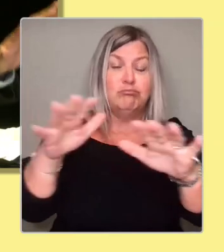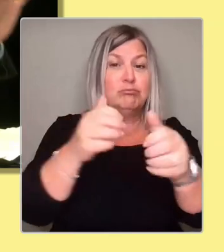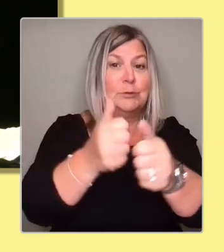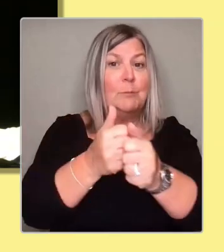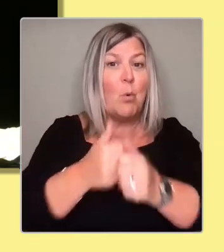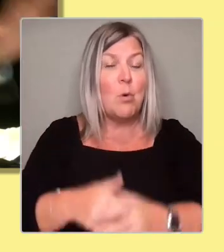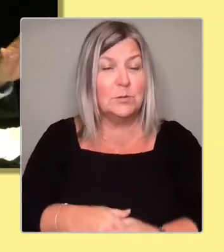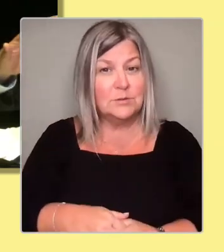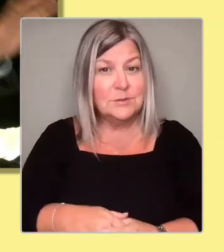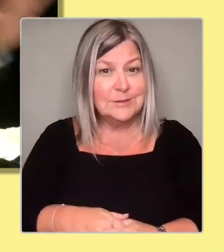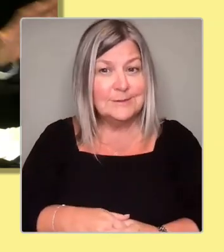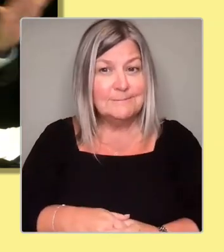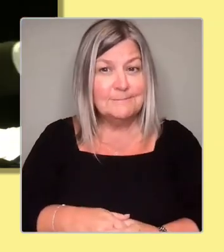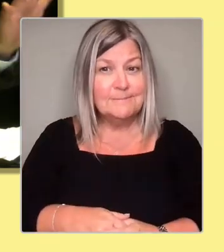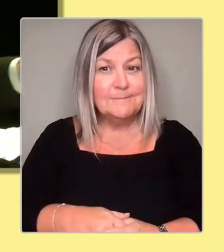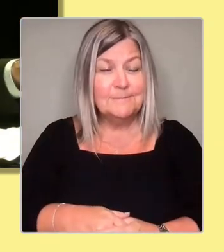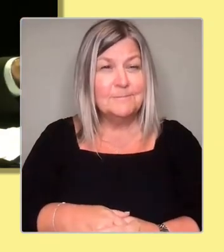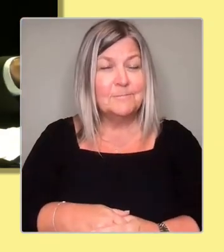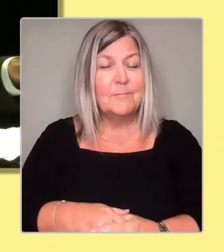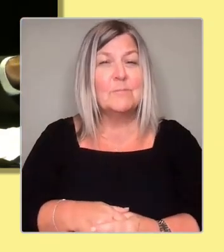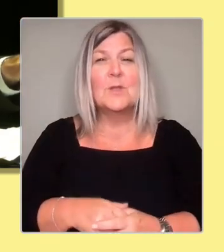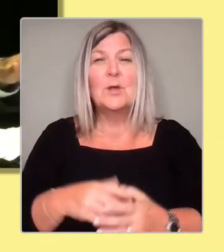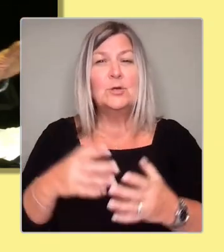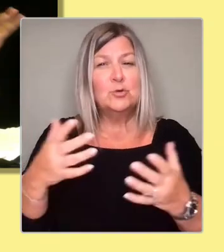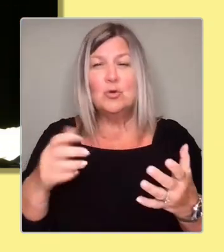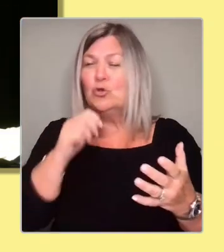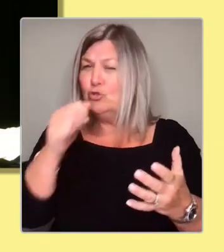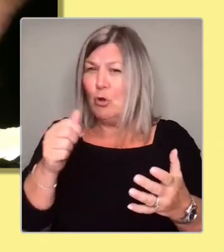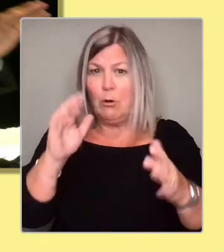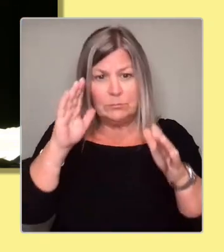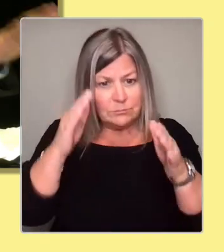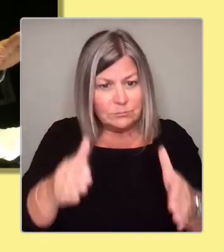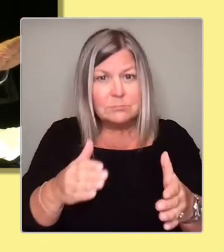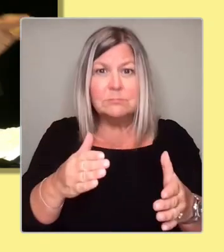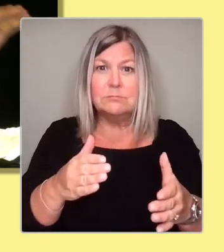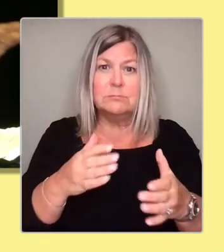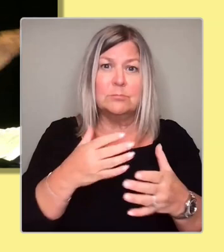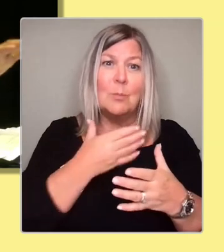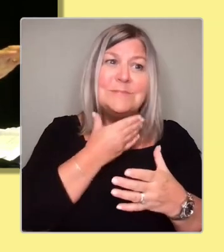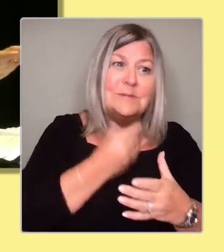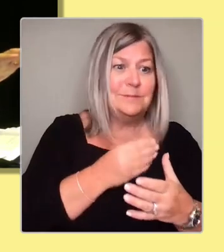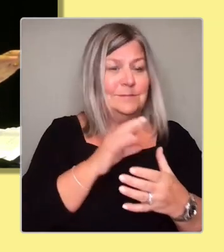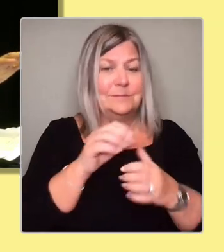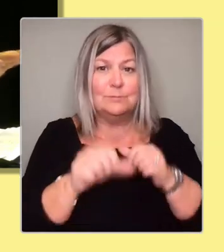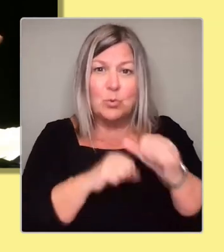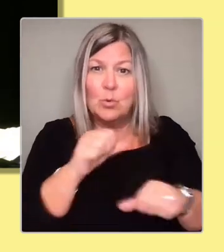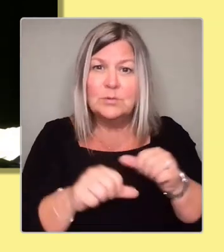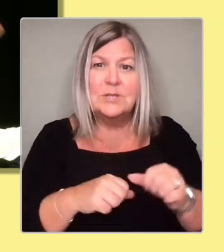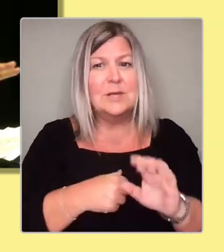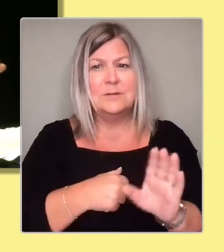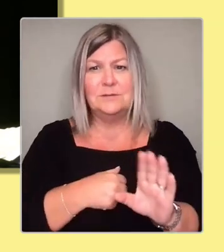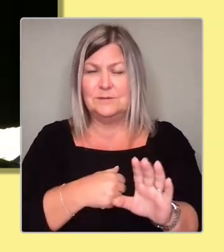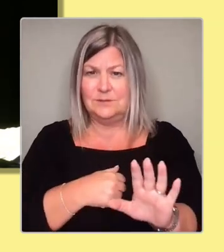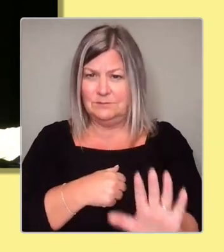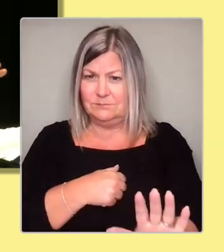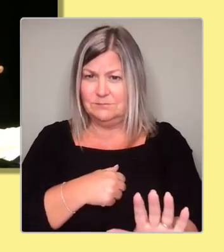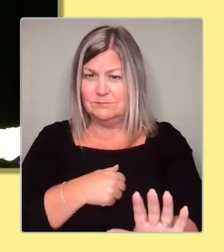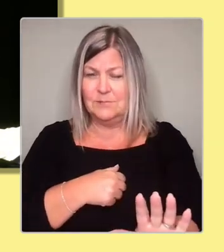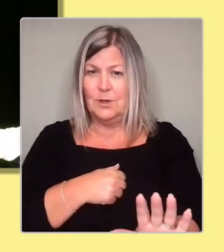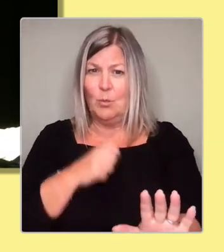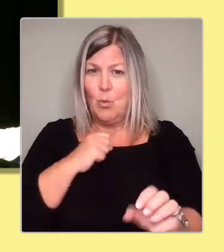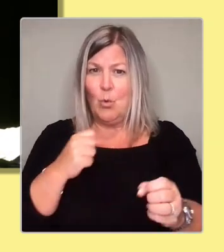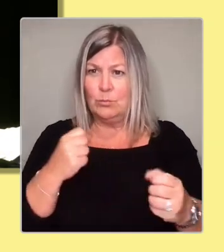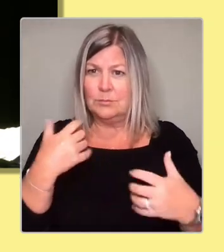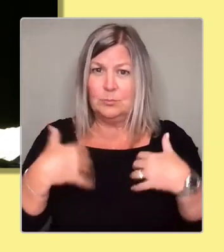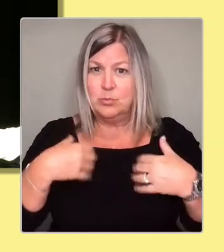obsessed by process. Process, of course, is important. But if we get obsessed by process, we're not going to inspire people. We need to inspire